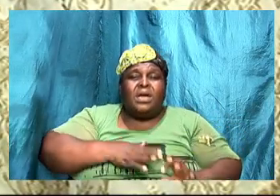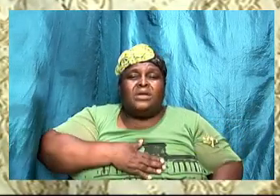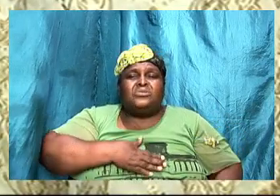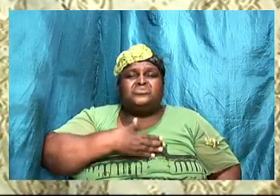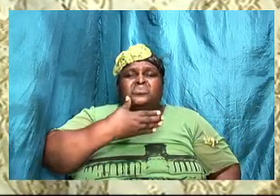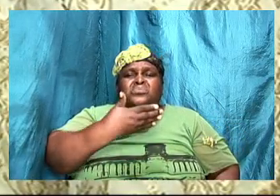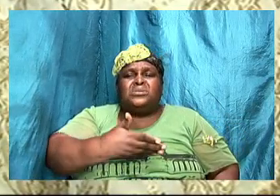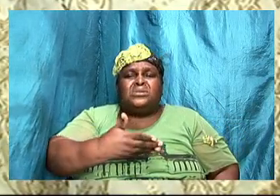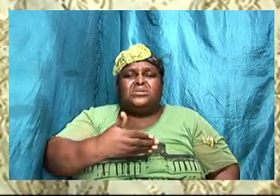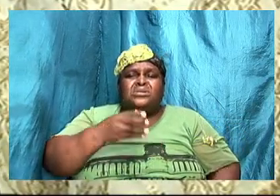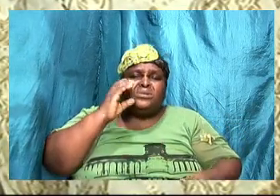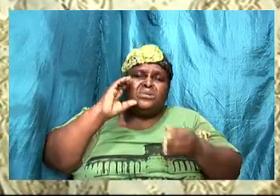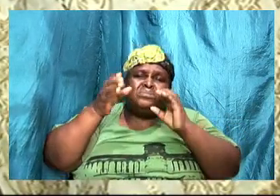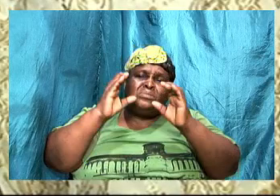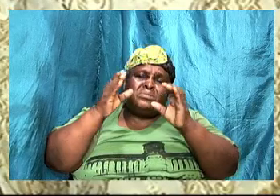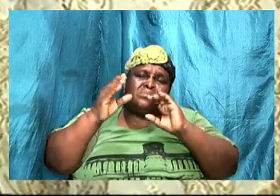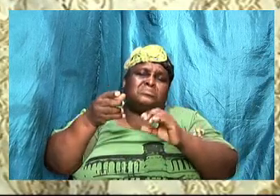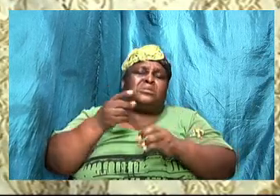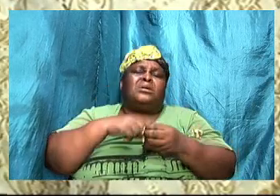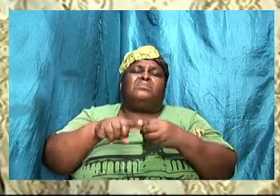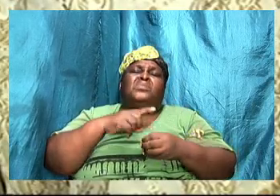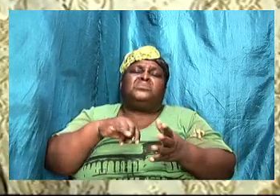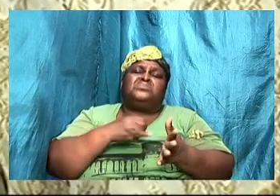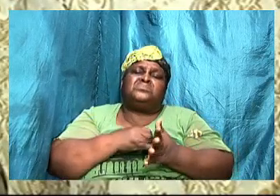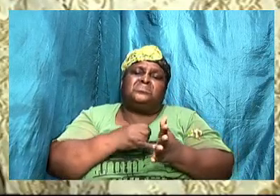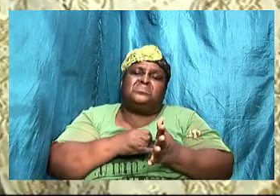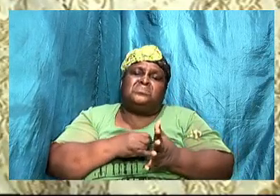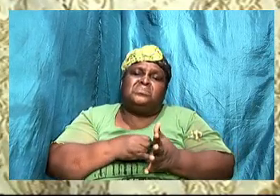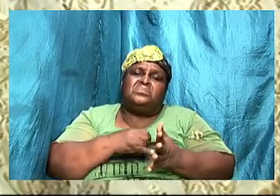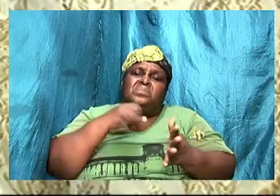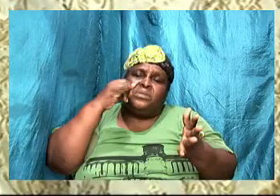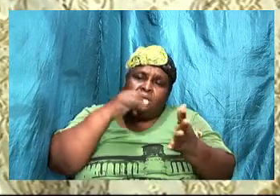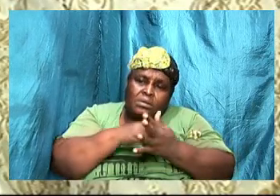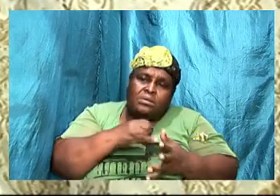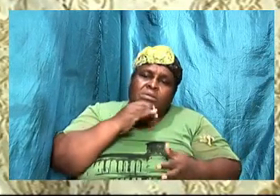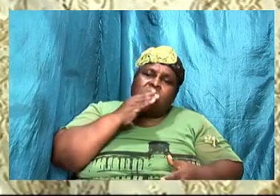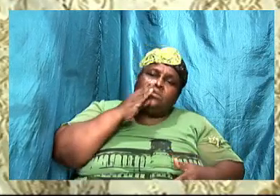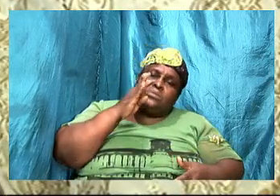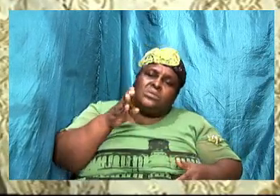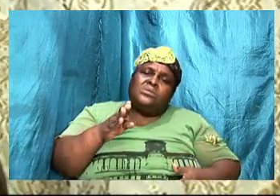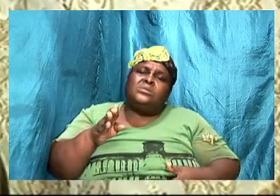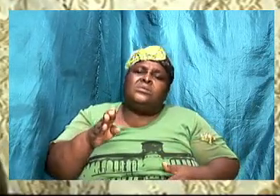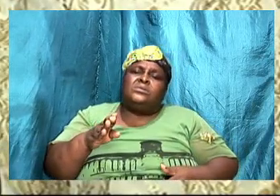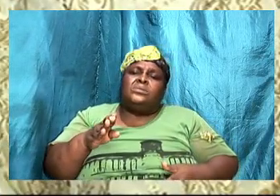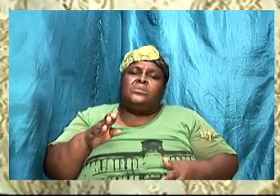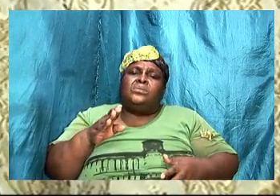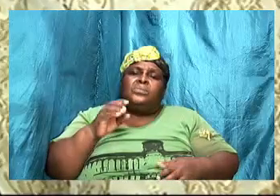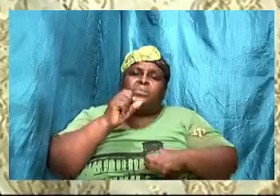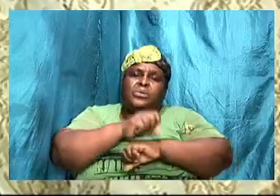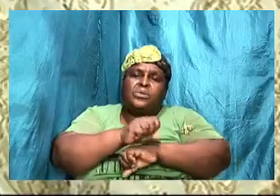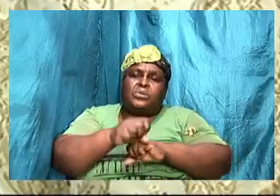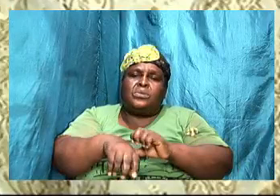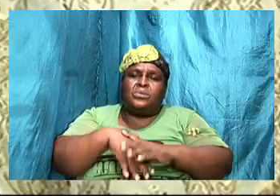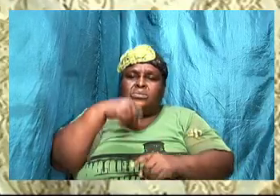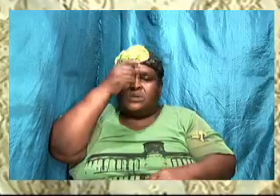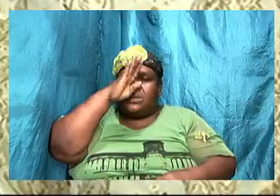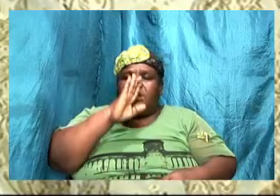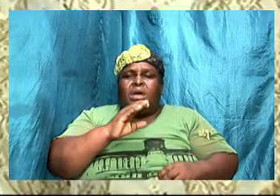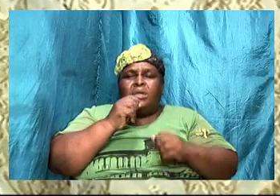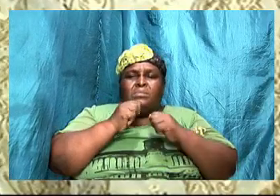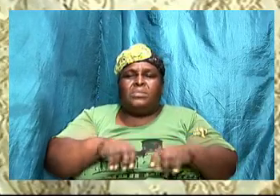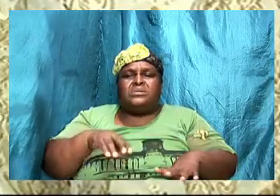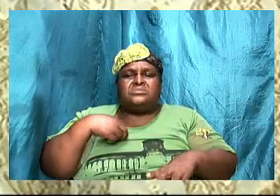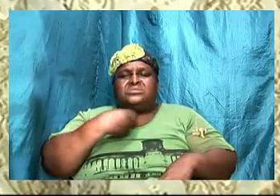communicate about it it will work out god bless us